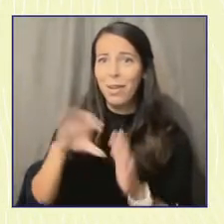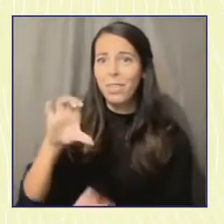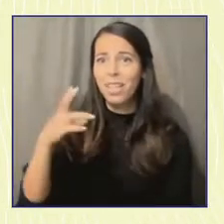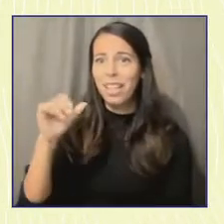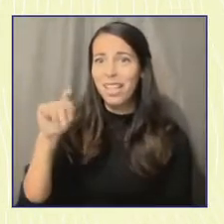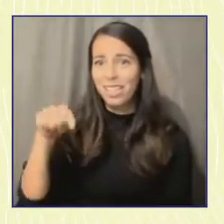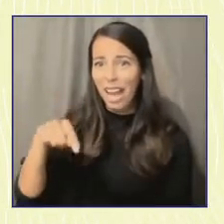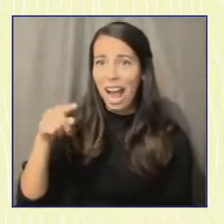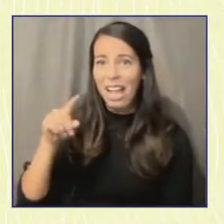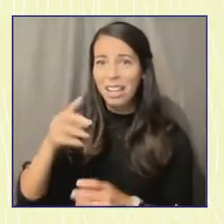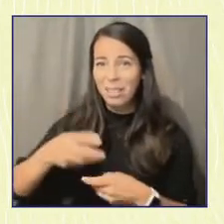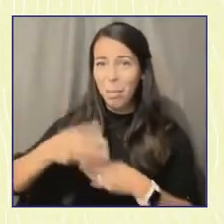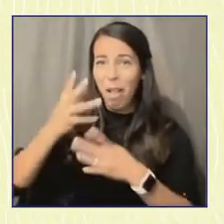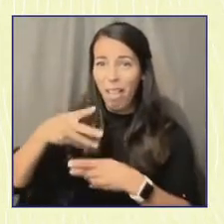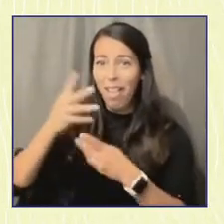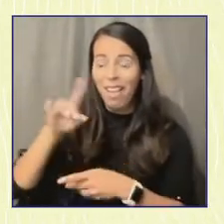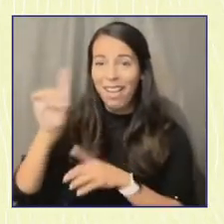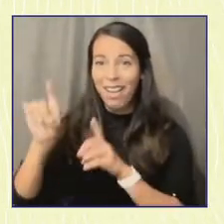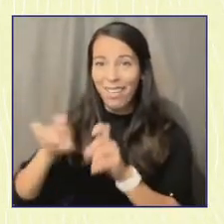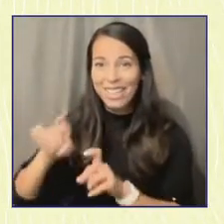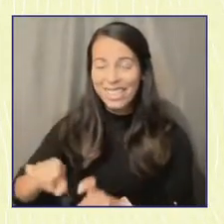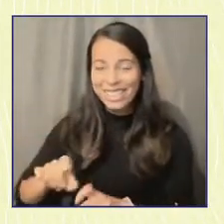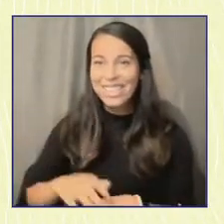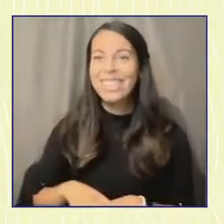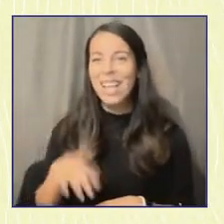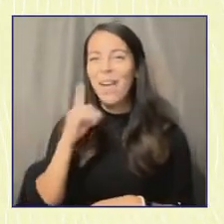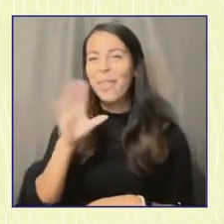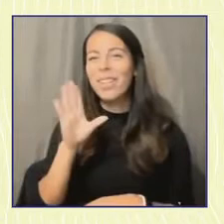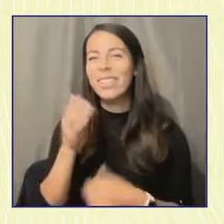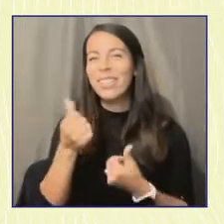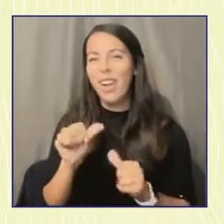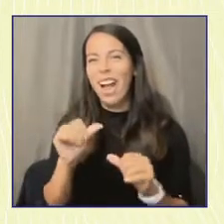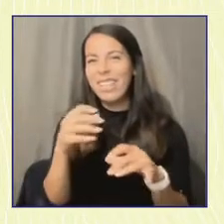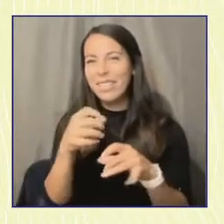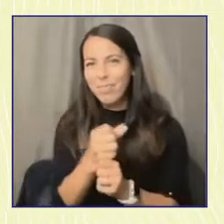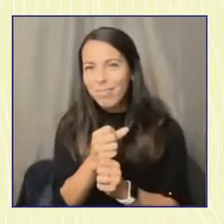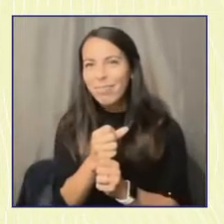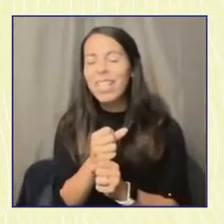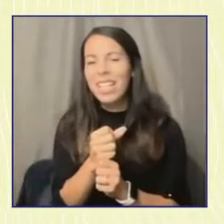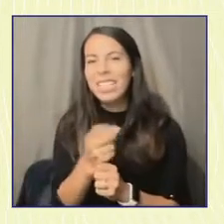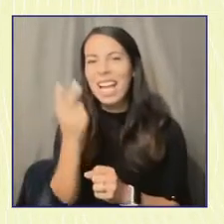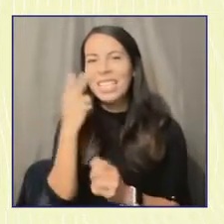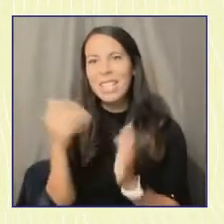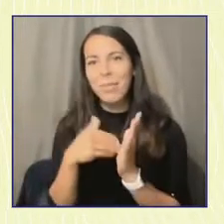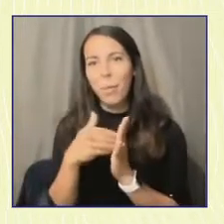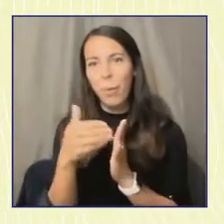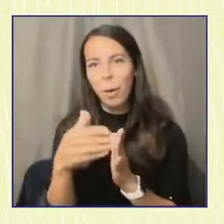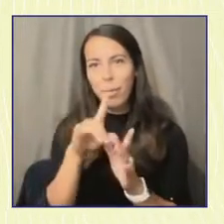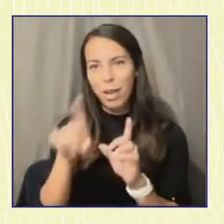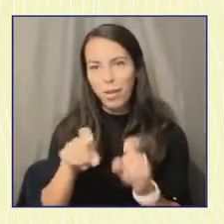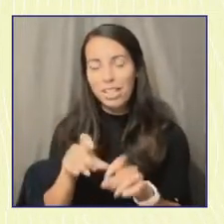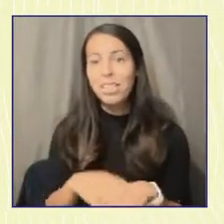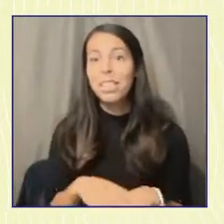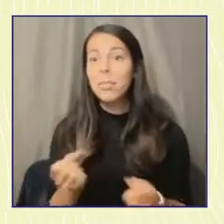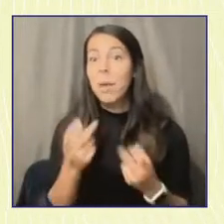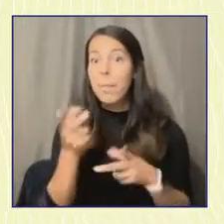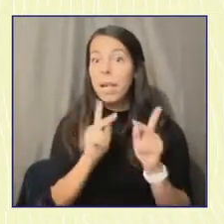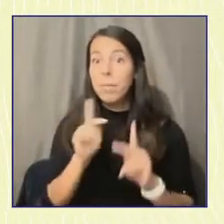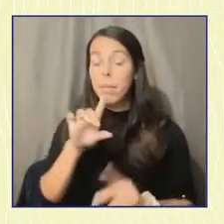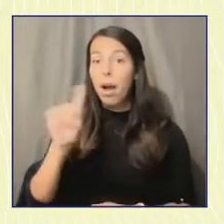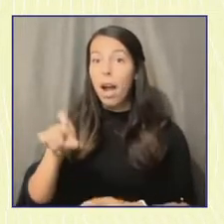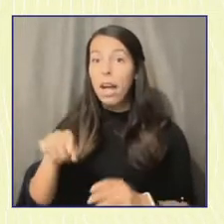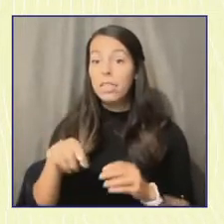consolidate some of them because they're sort of questions that are coming up again and again. We have a few people are asking about how to make sure young people